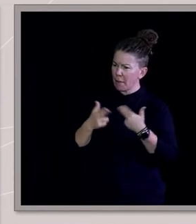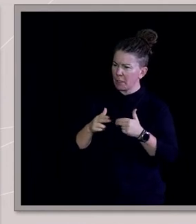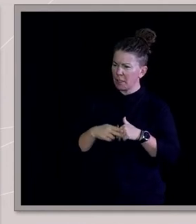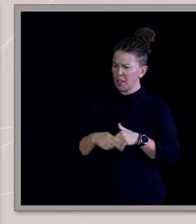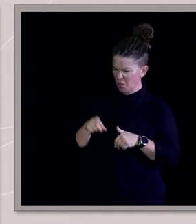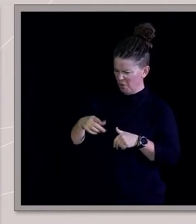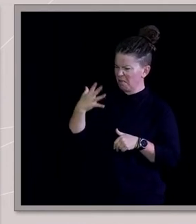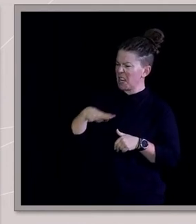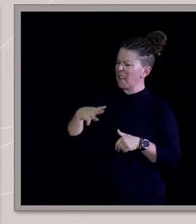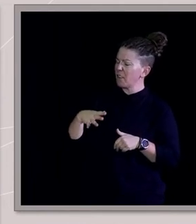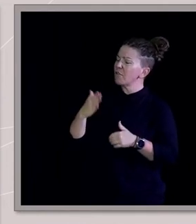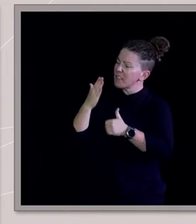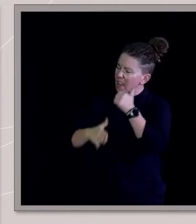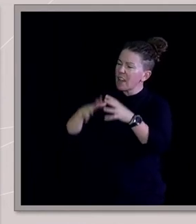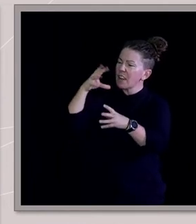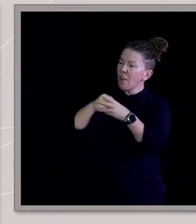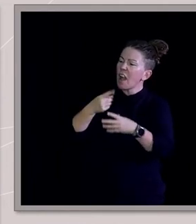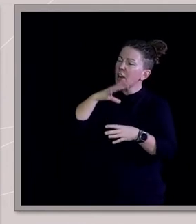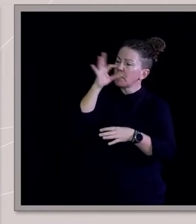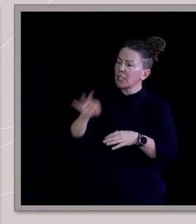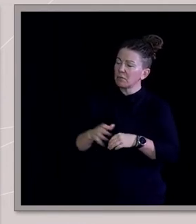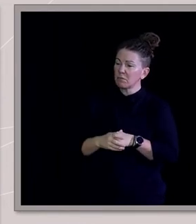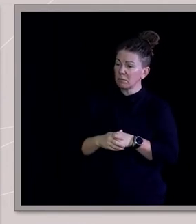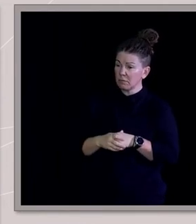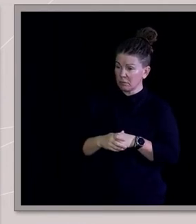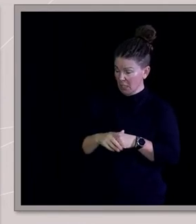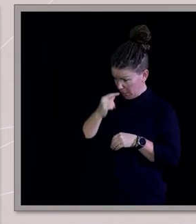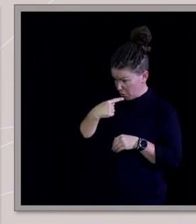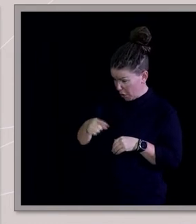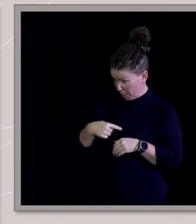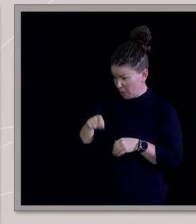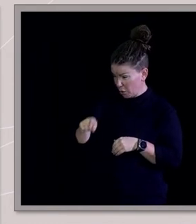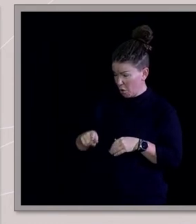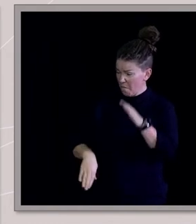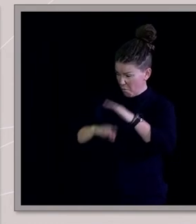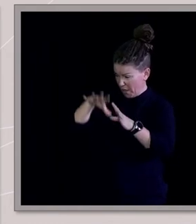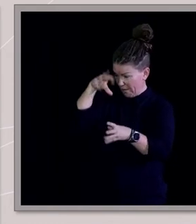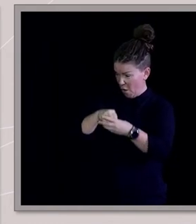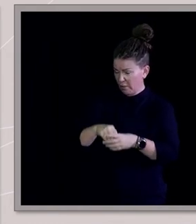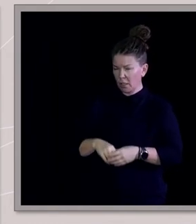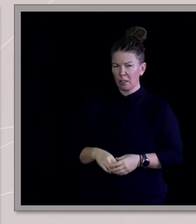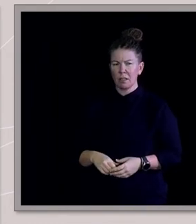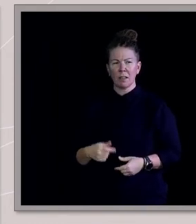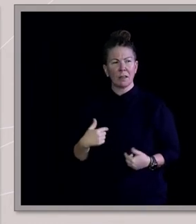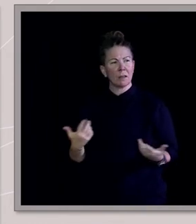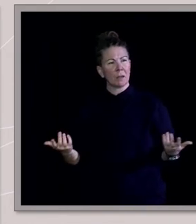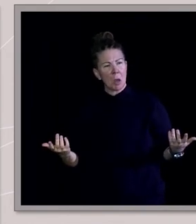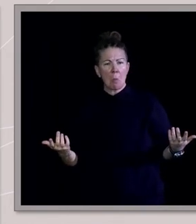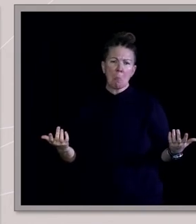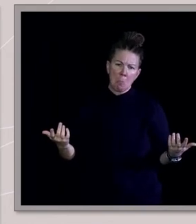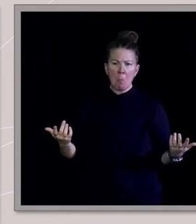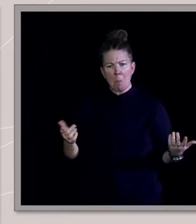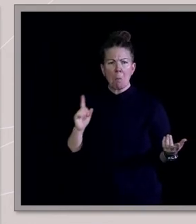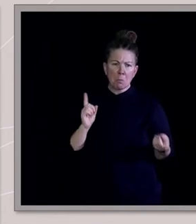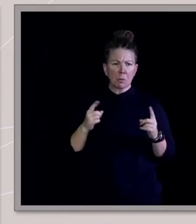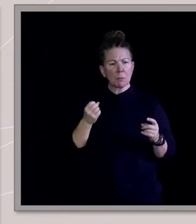100%. Can you tell me you've given it 100%? And I thought, well, look, yeah, there's been times where I've been